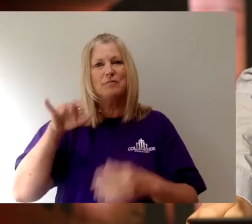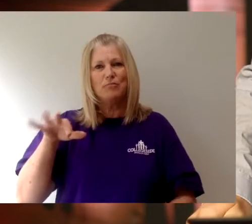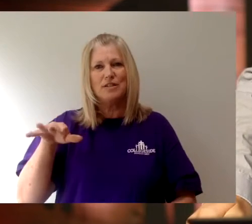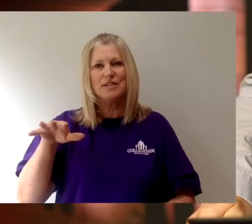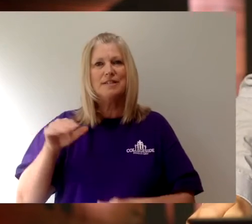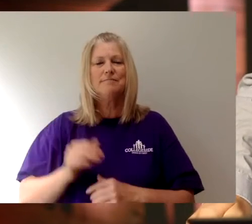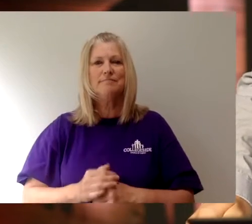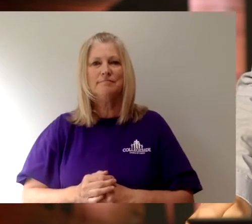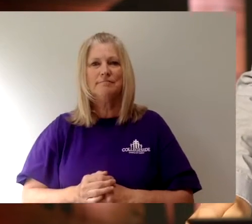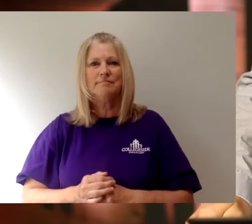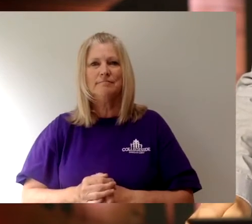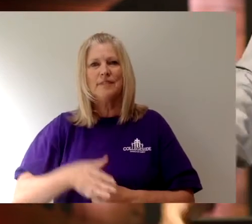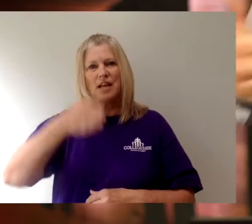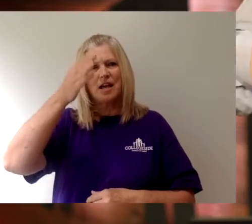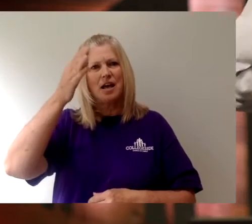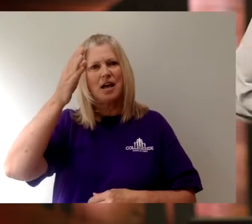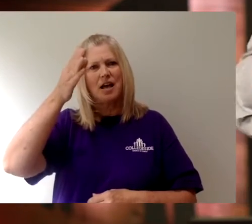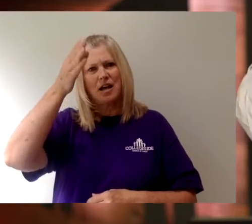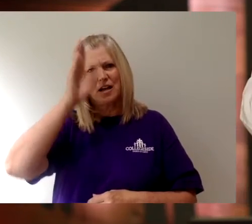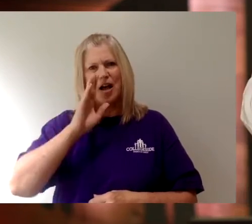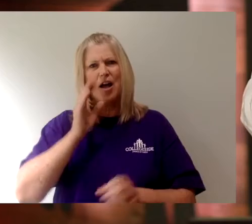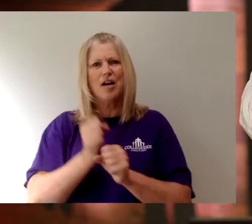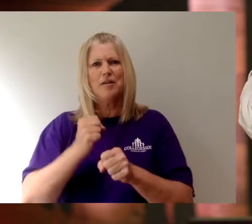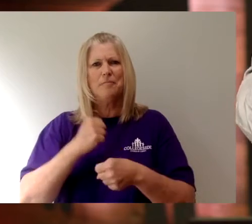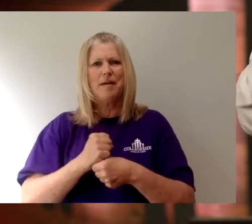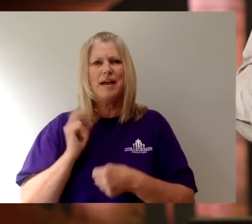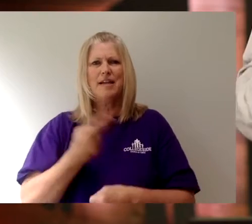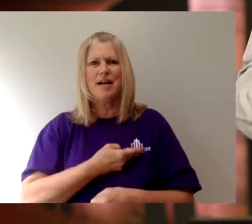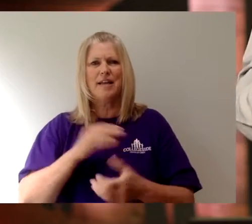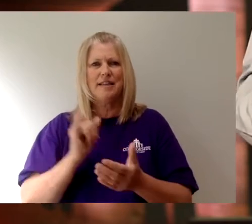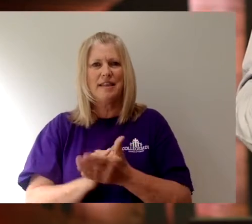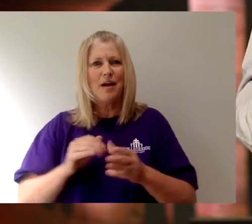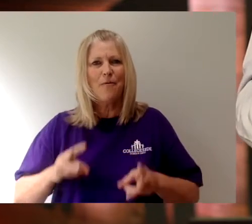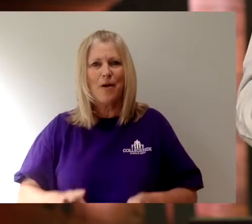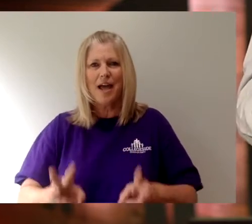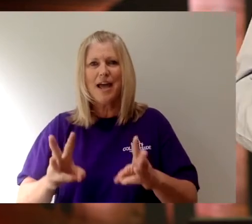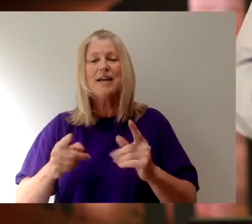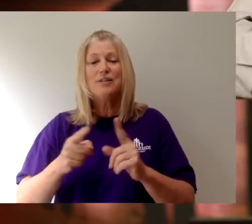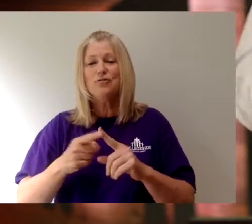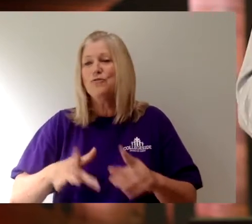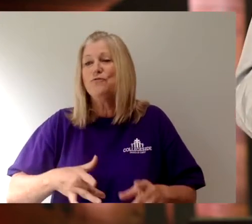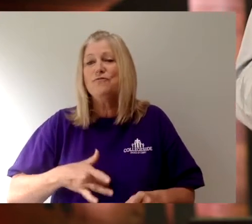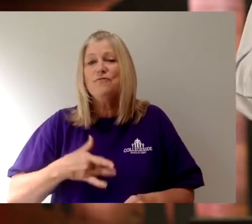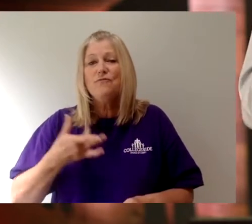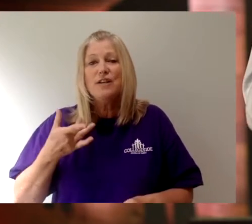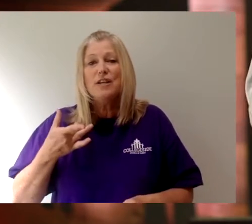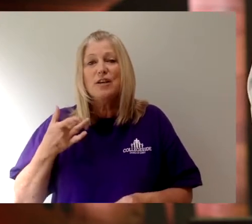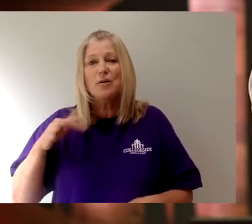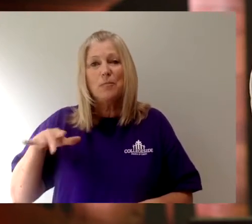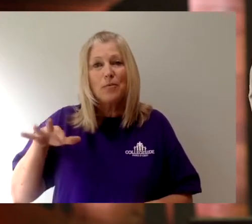presence. God wired us that way to feel